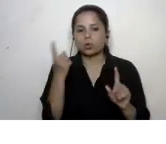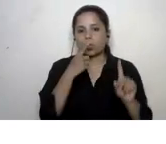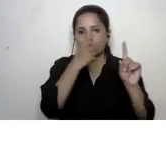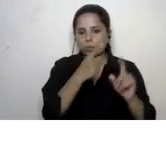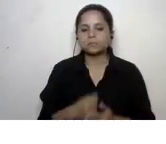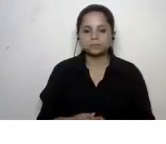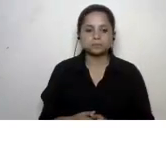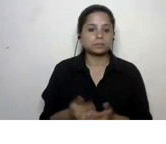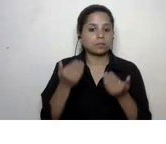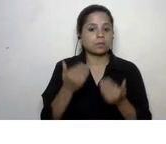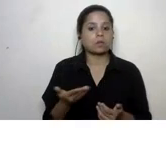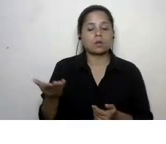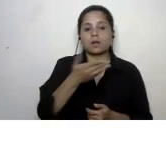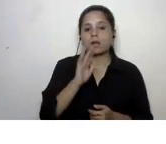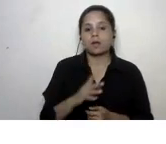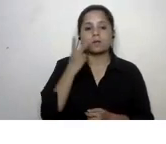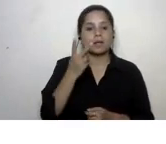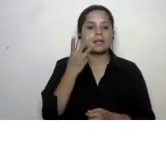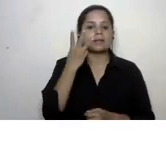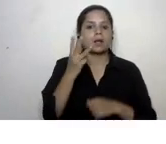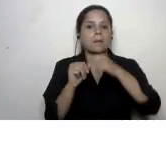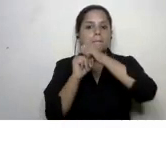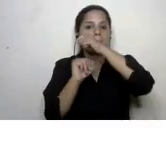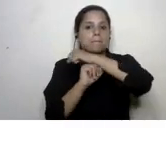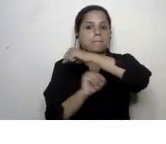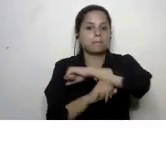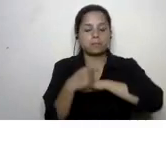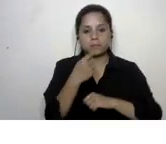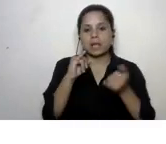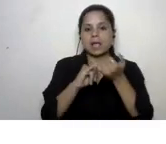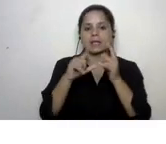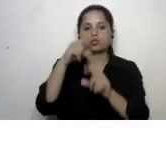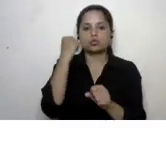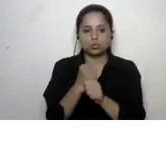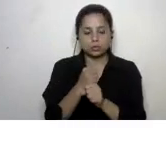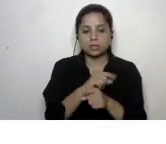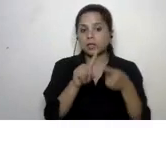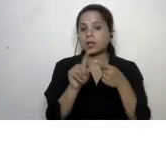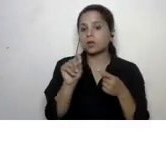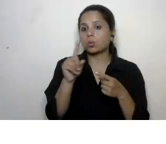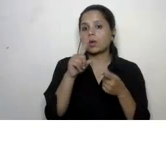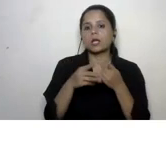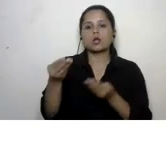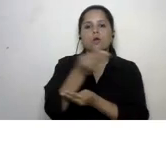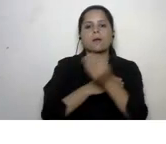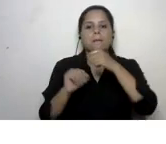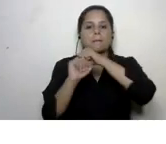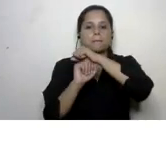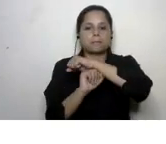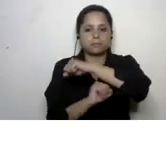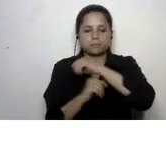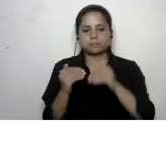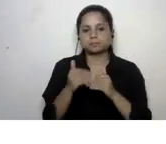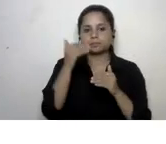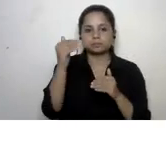so here we have the three pillars so to say of the sdgs the first is the economic pillar then we have